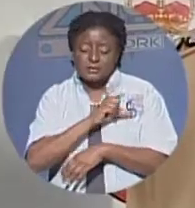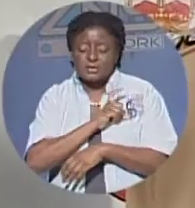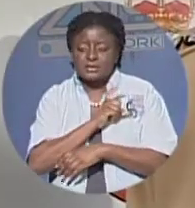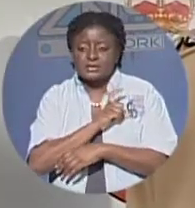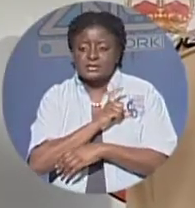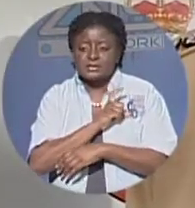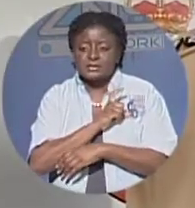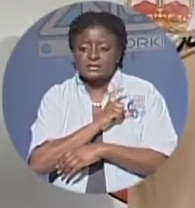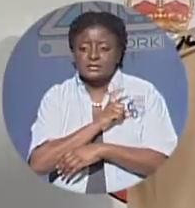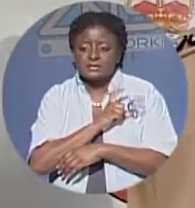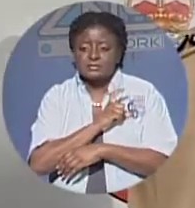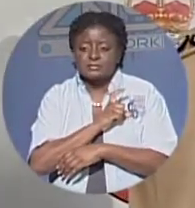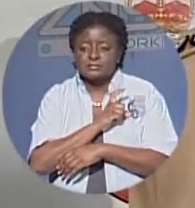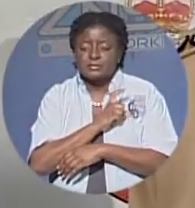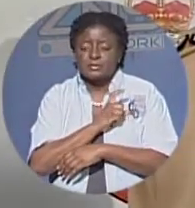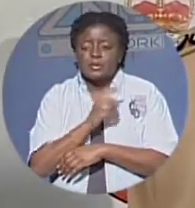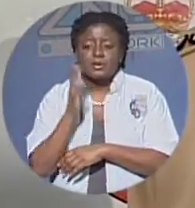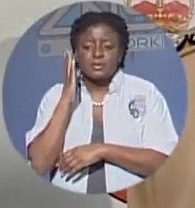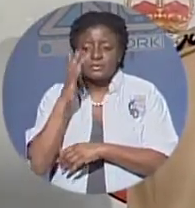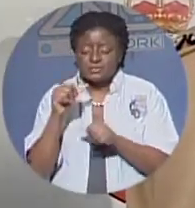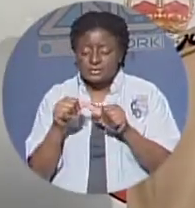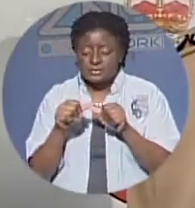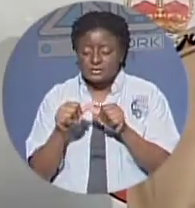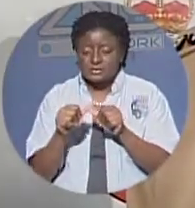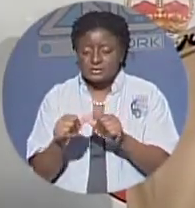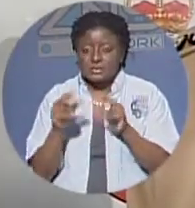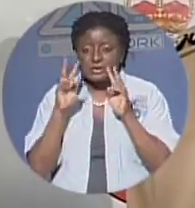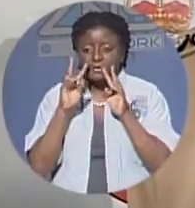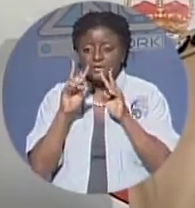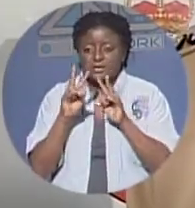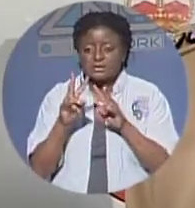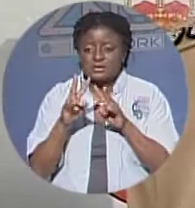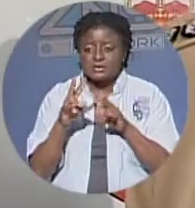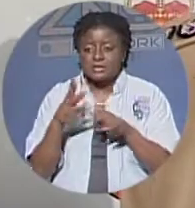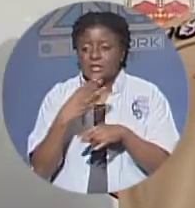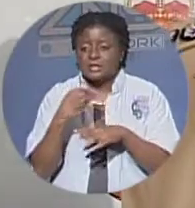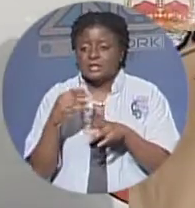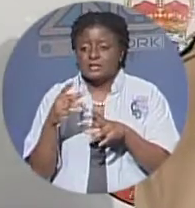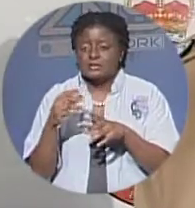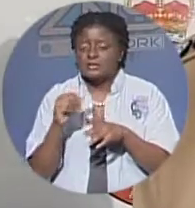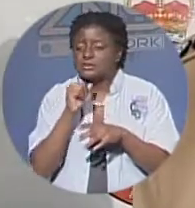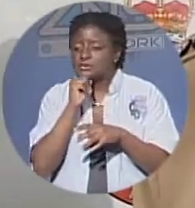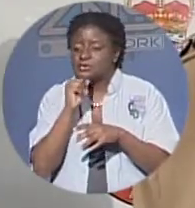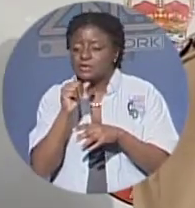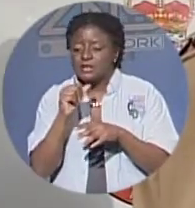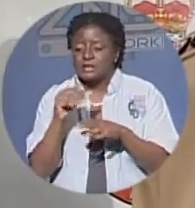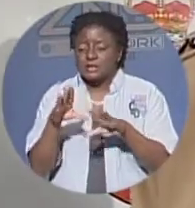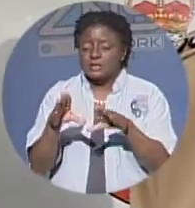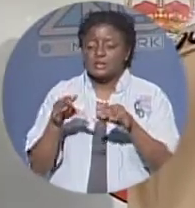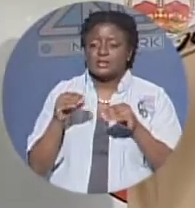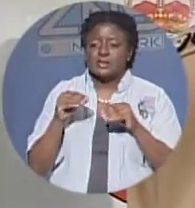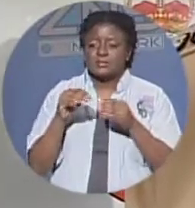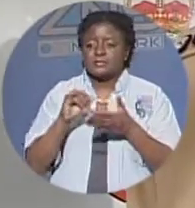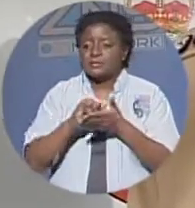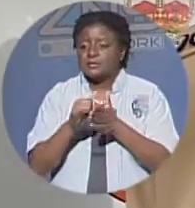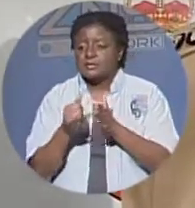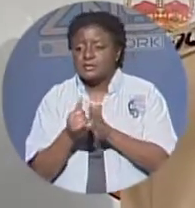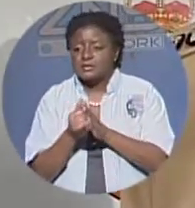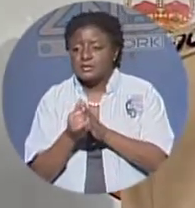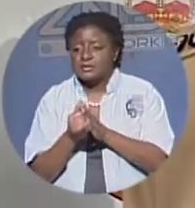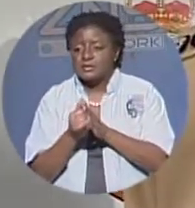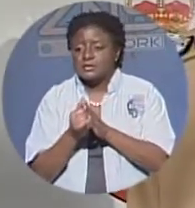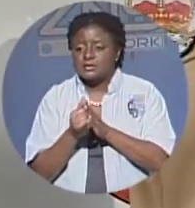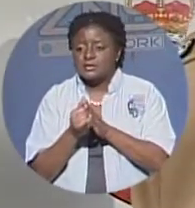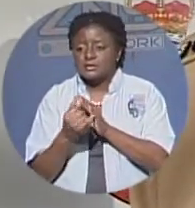will remain vigilant the police is going to take a zero tolerance approach to these persons we will spare no effort